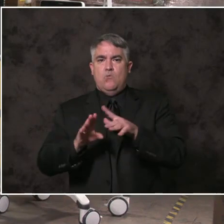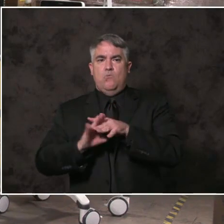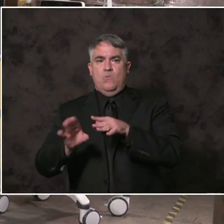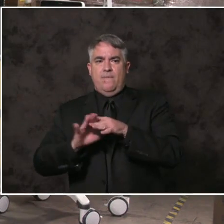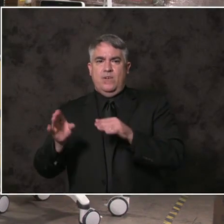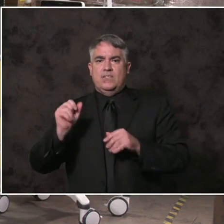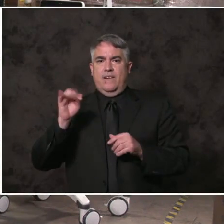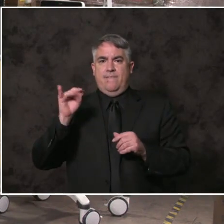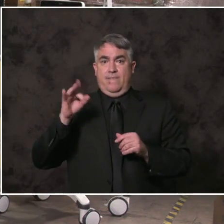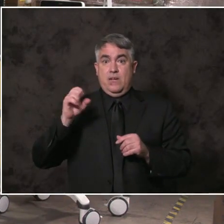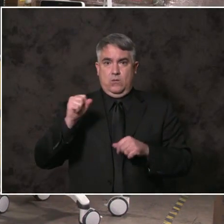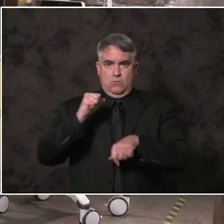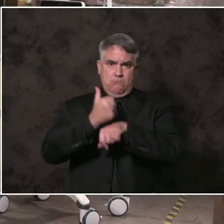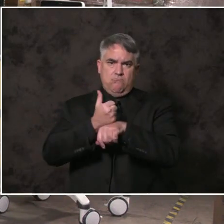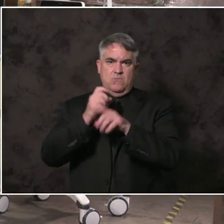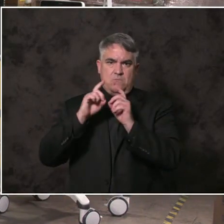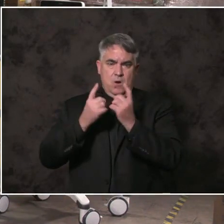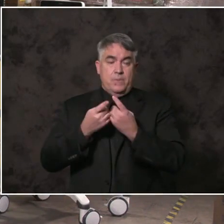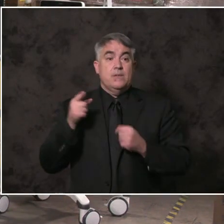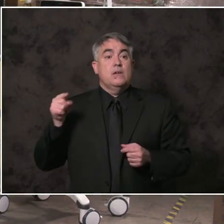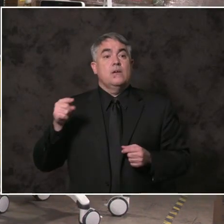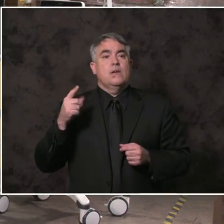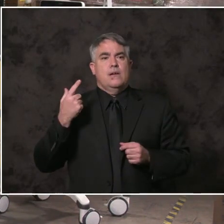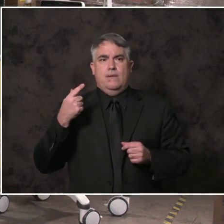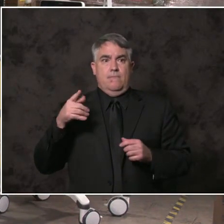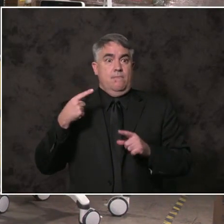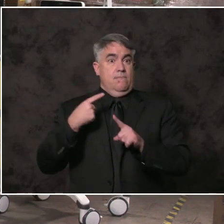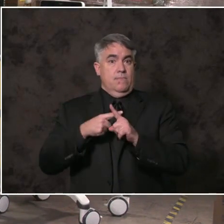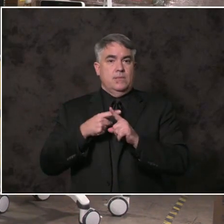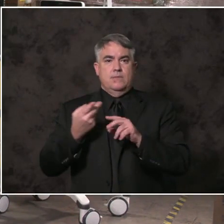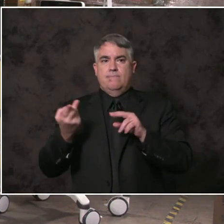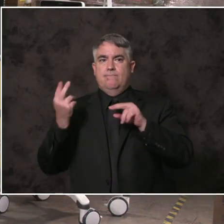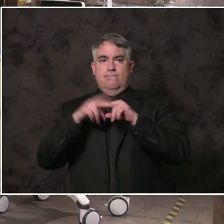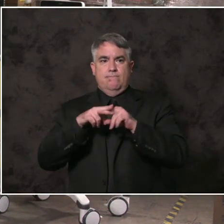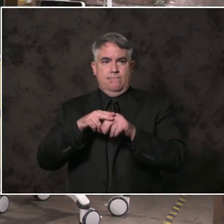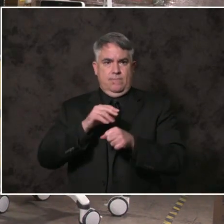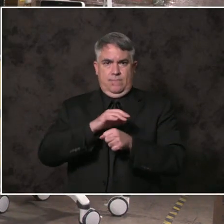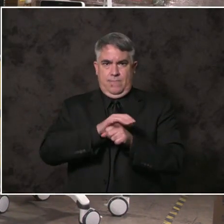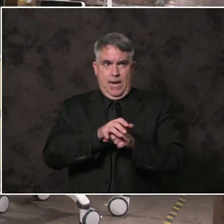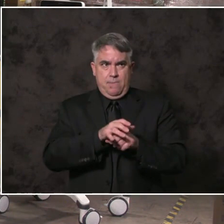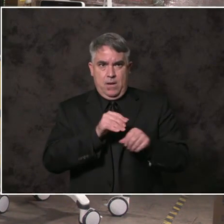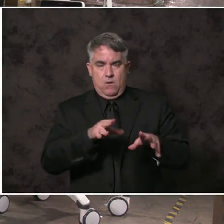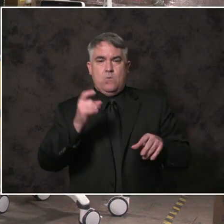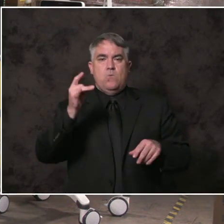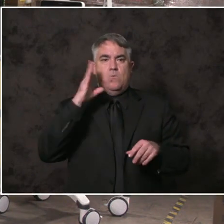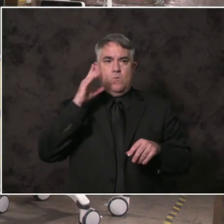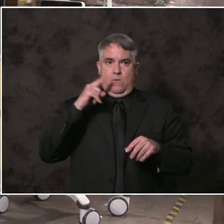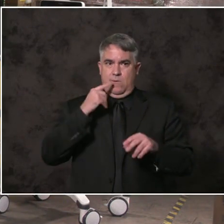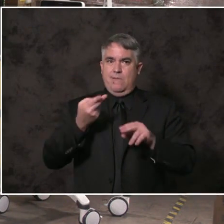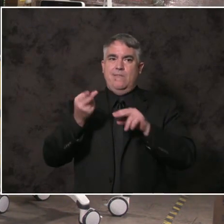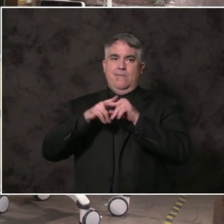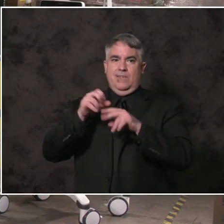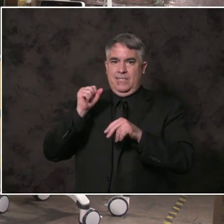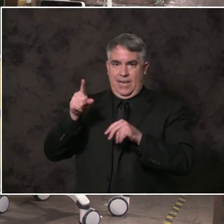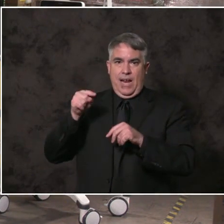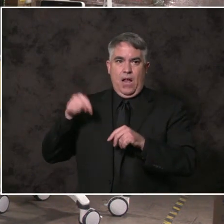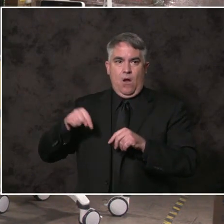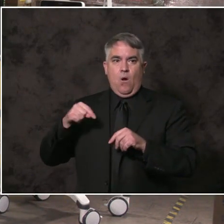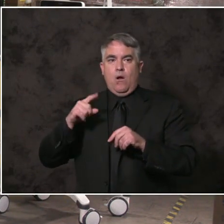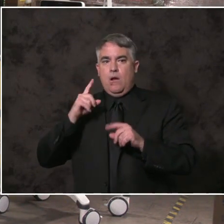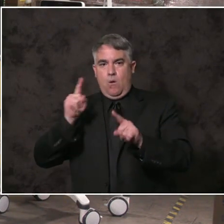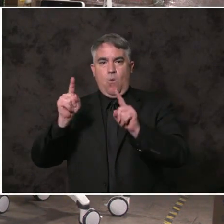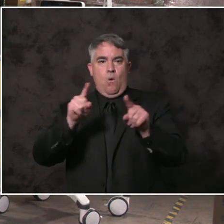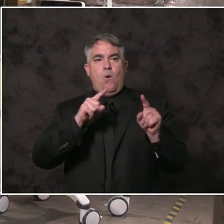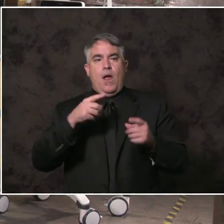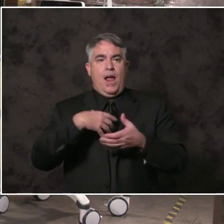Perhaps the only positive surge in this pandemic has been the surge of San Diegans turning to outdoor activities to stay